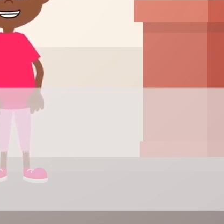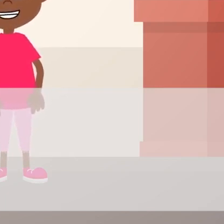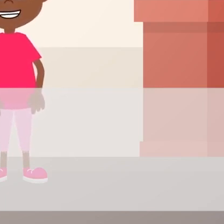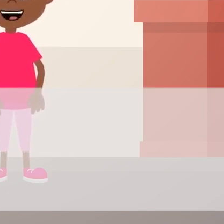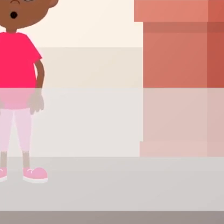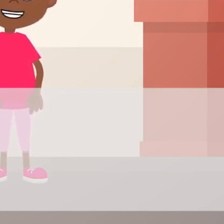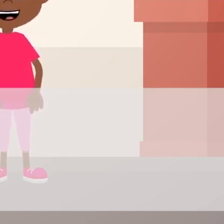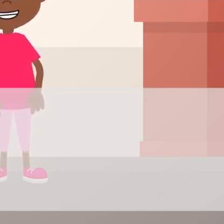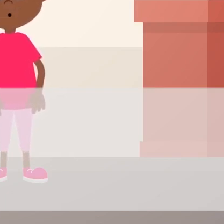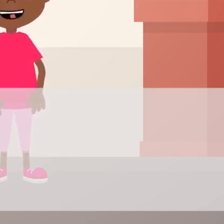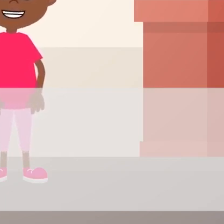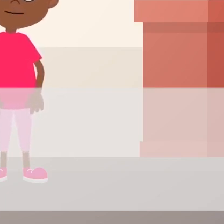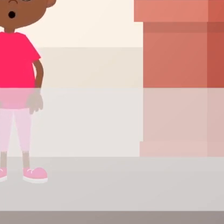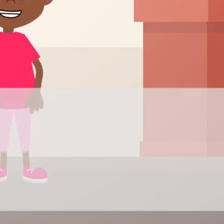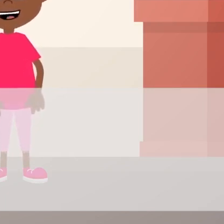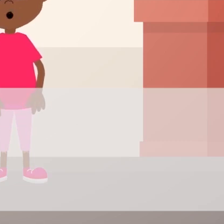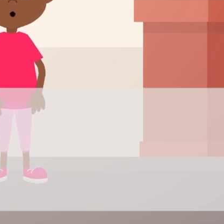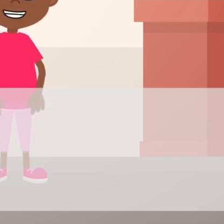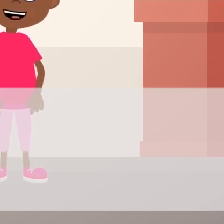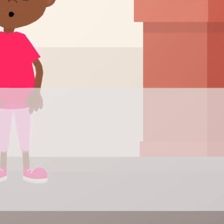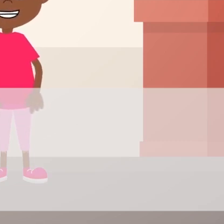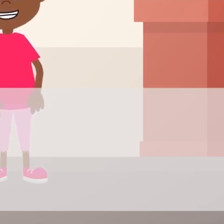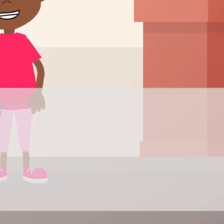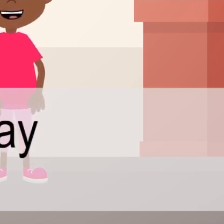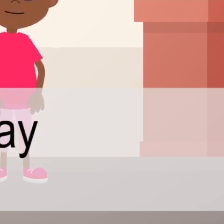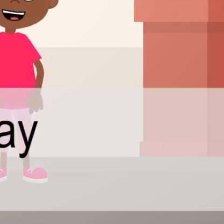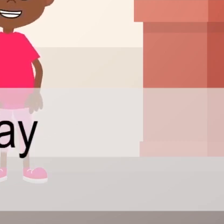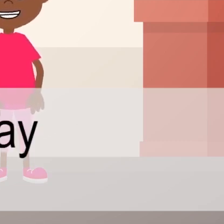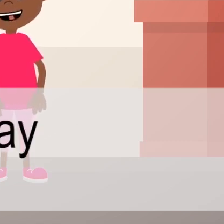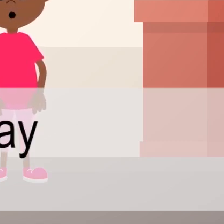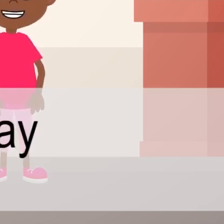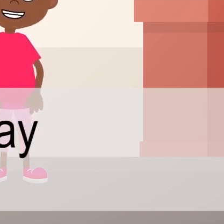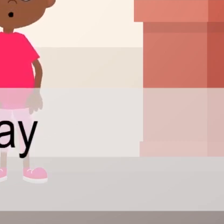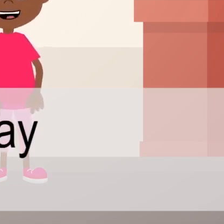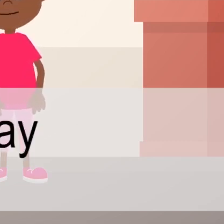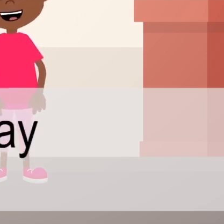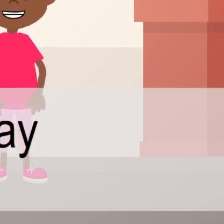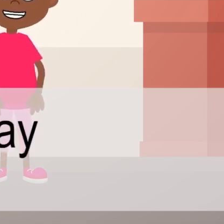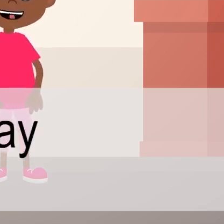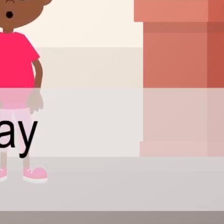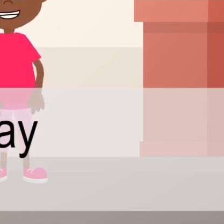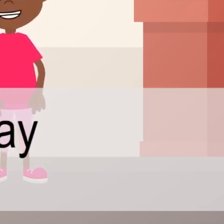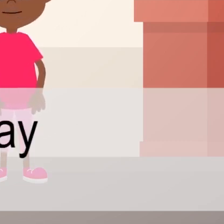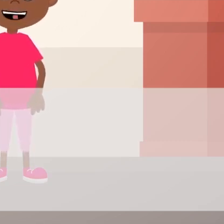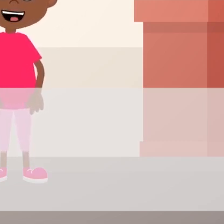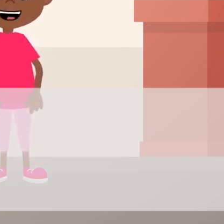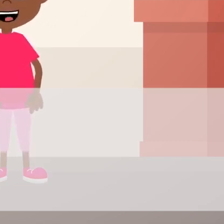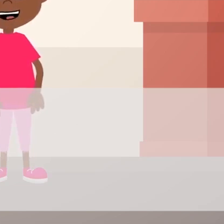days, a chorus for this, days, so do you, so do you Such a decent, days, such a decent,